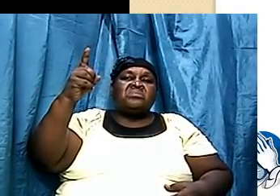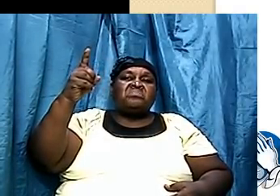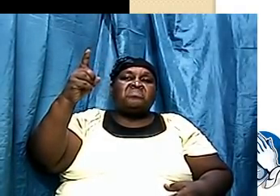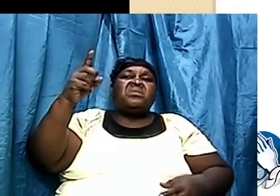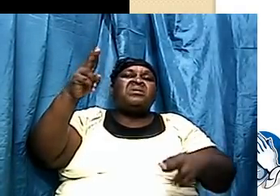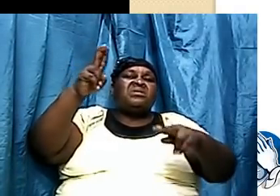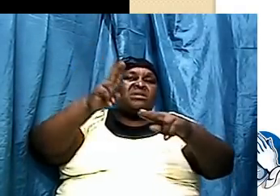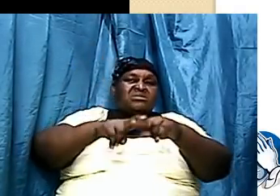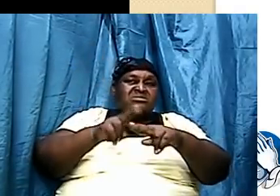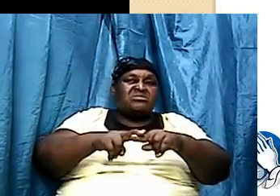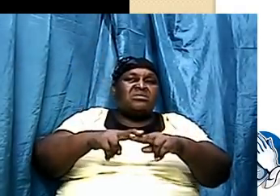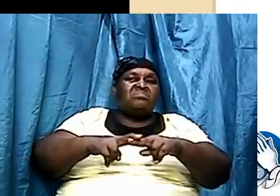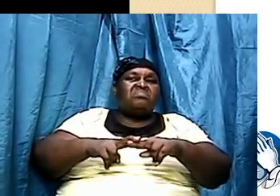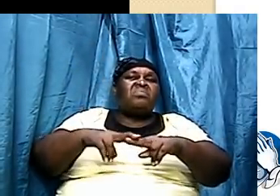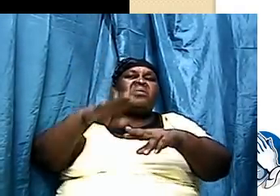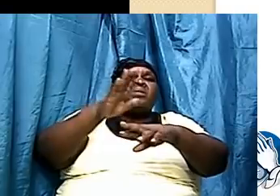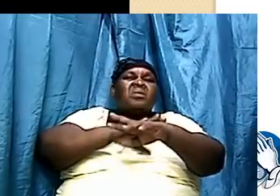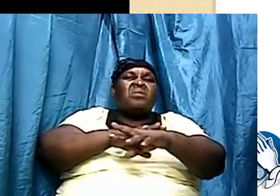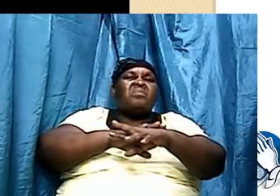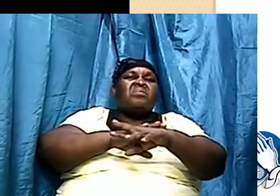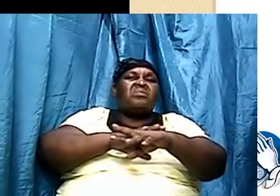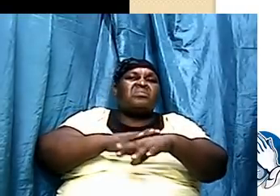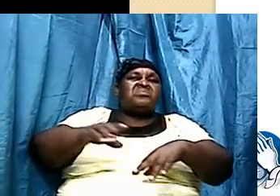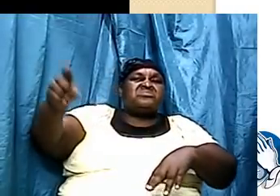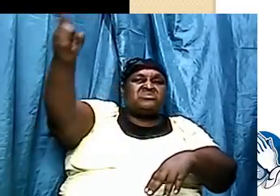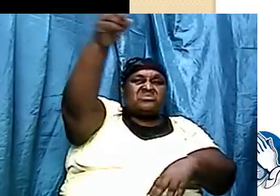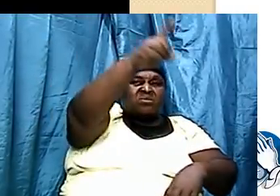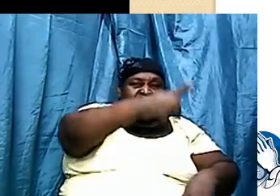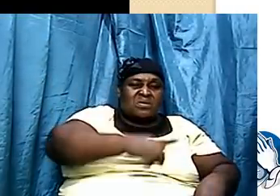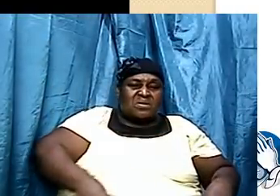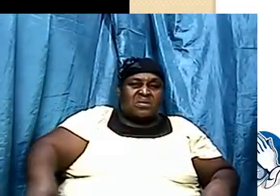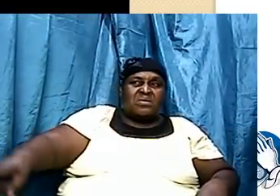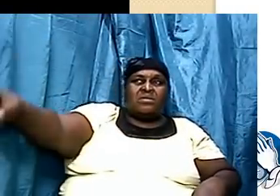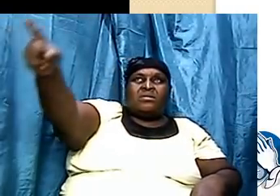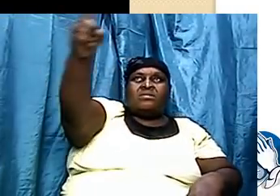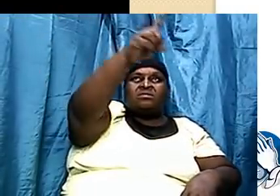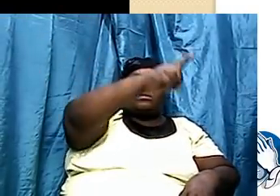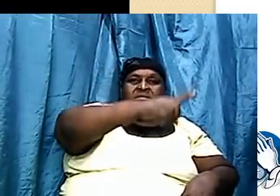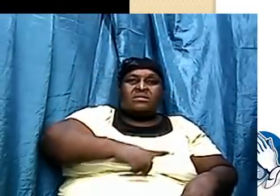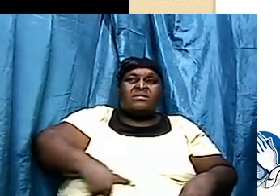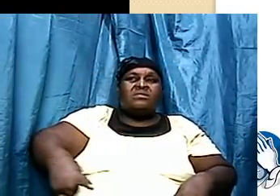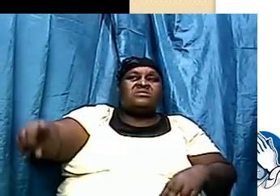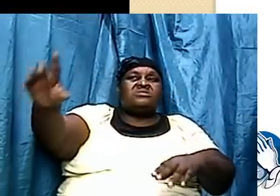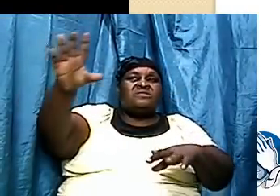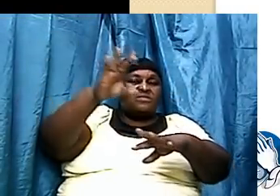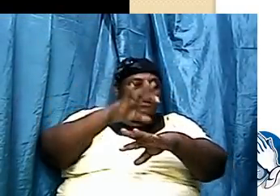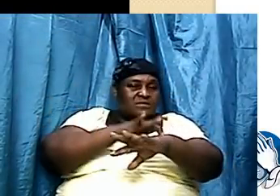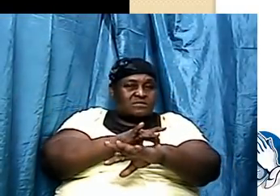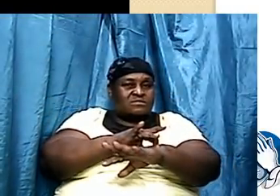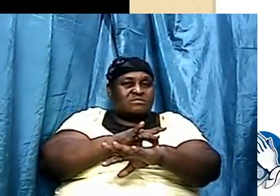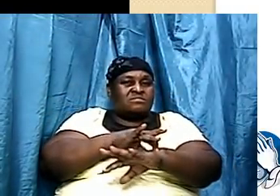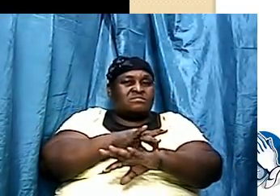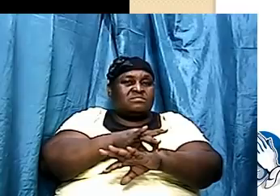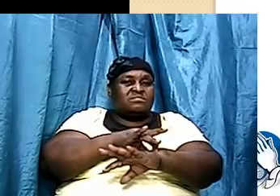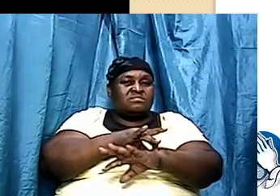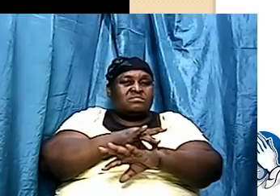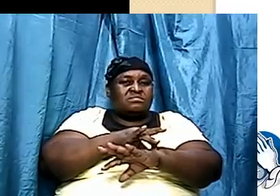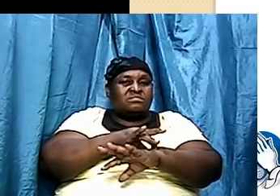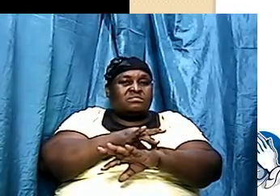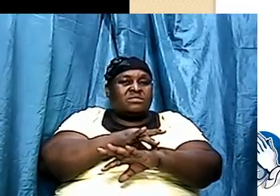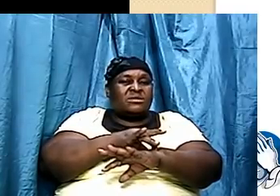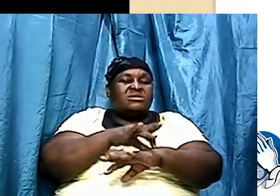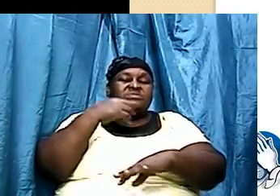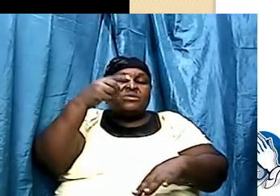that sitteth upon the circles of the earth. My God. Now you're talking about